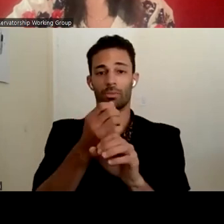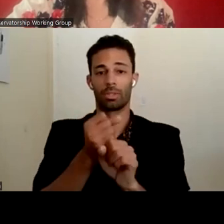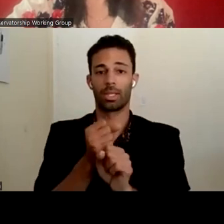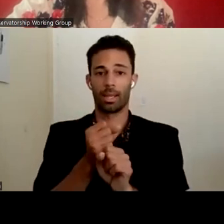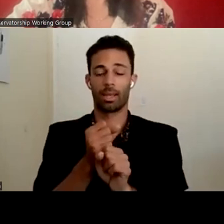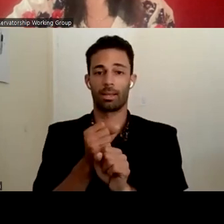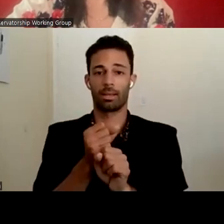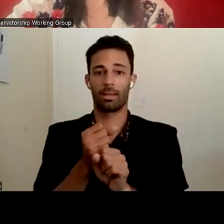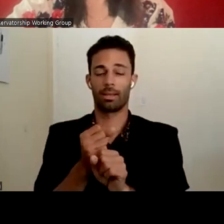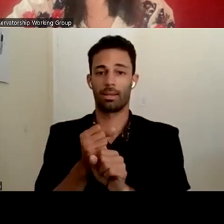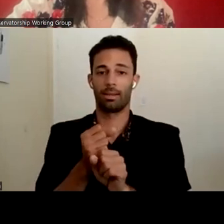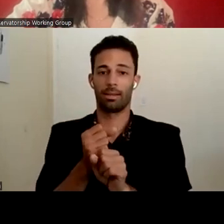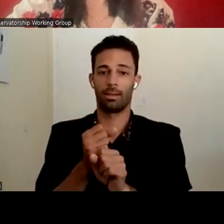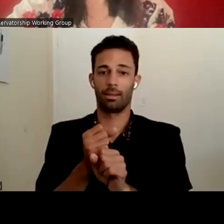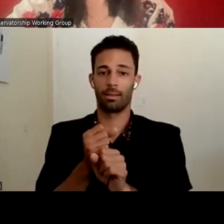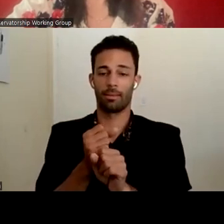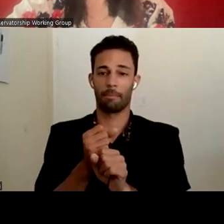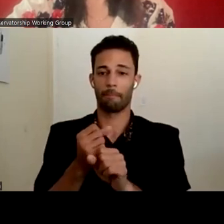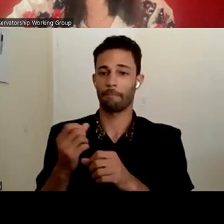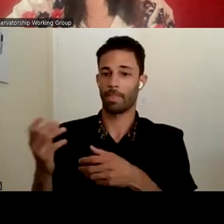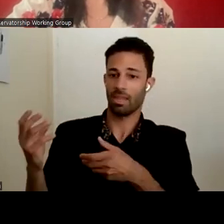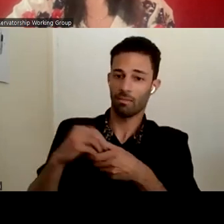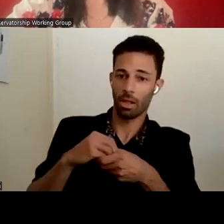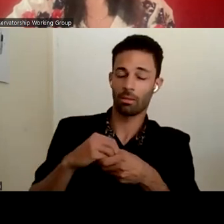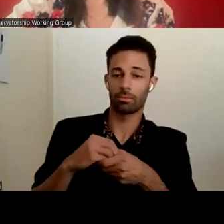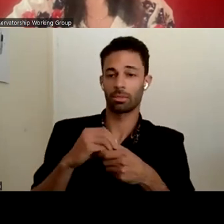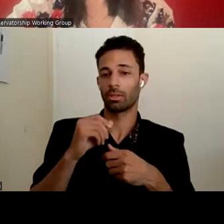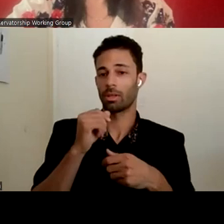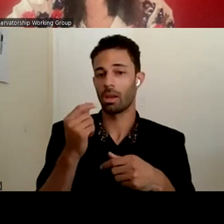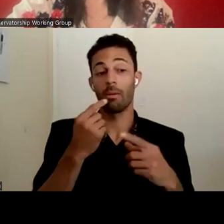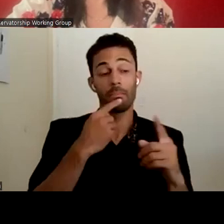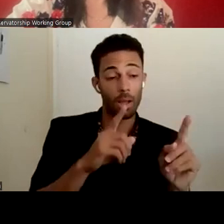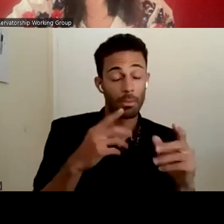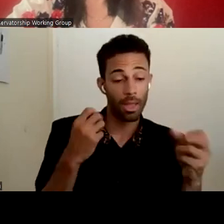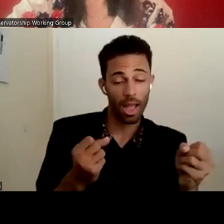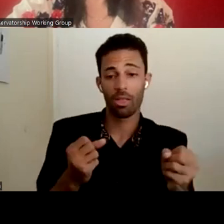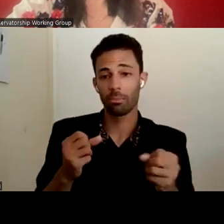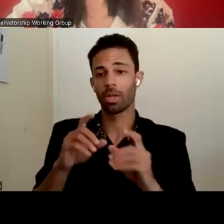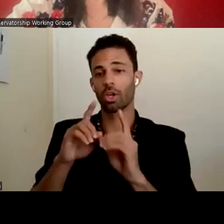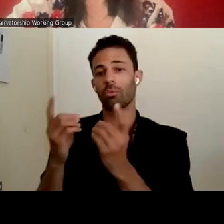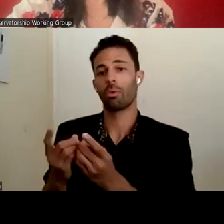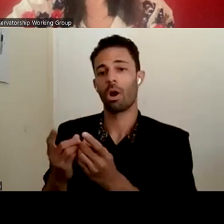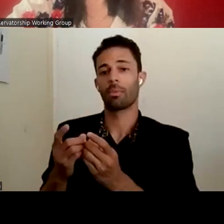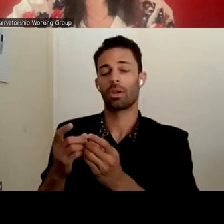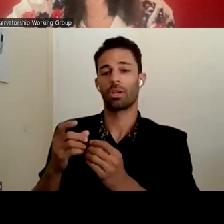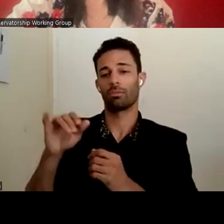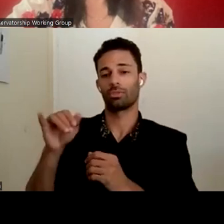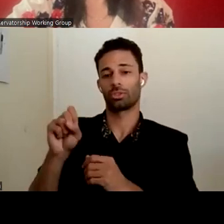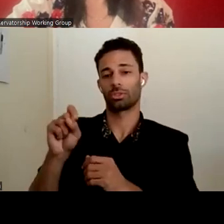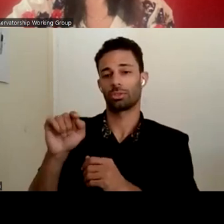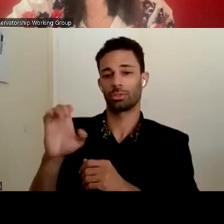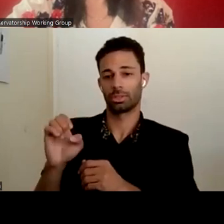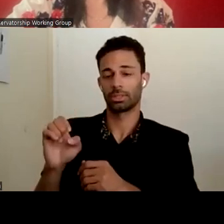involvement and, and not necessarily with public health, but we'll go to the department of justice, um, and try and get some,